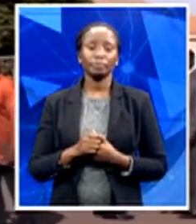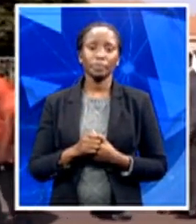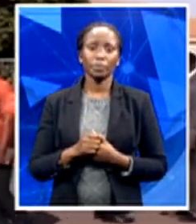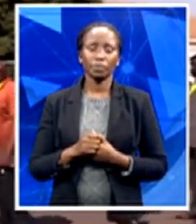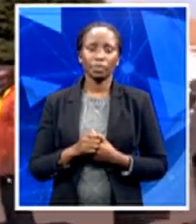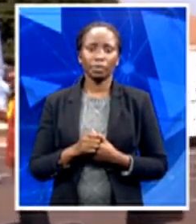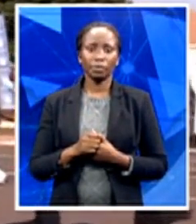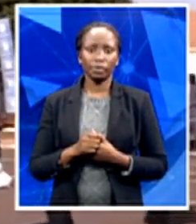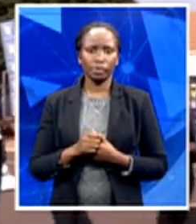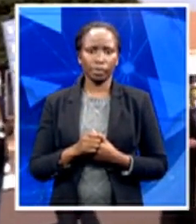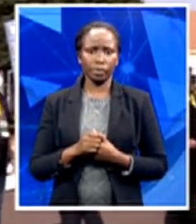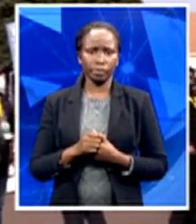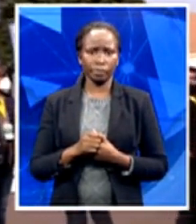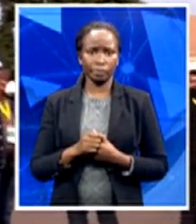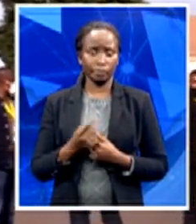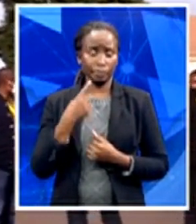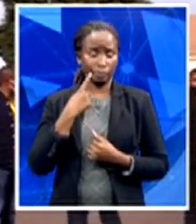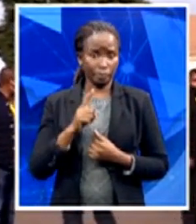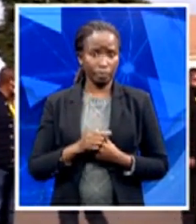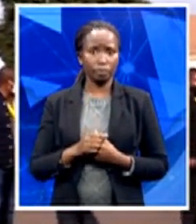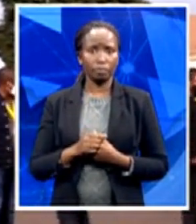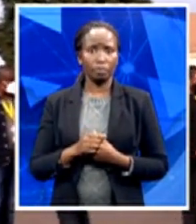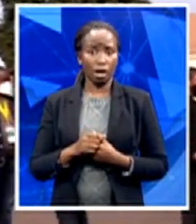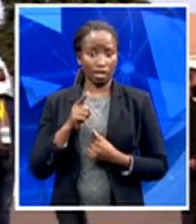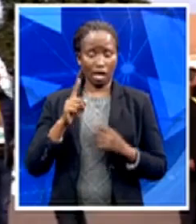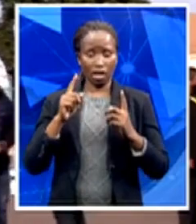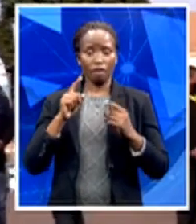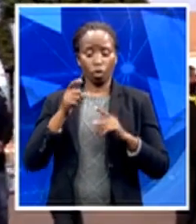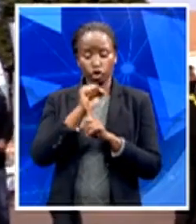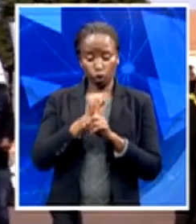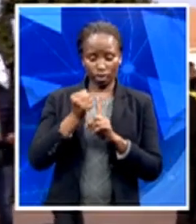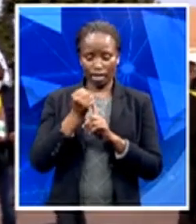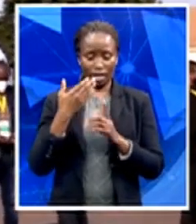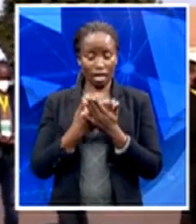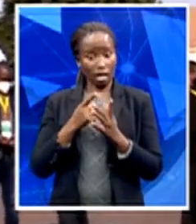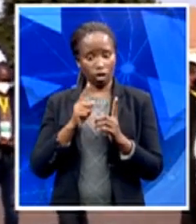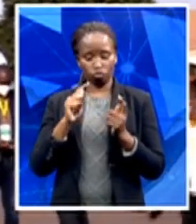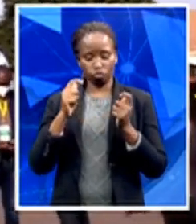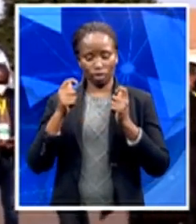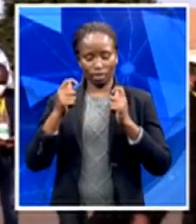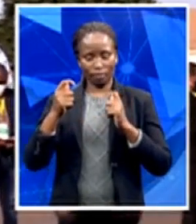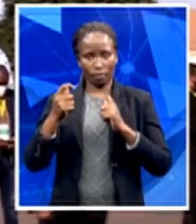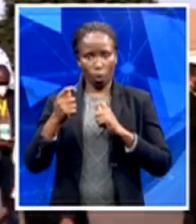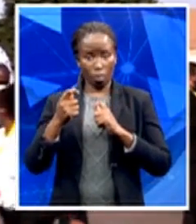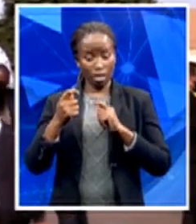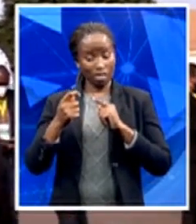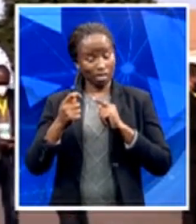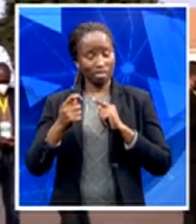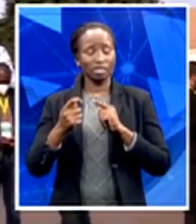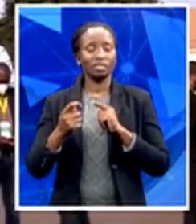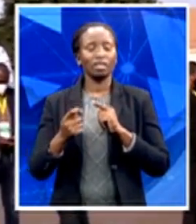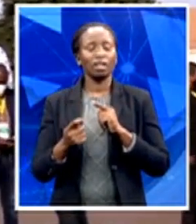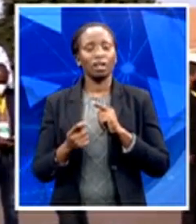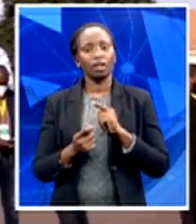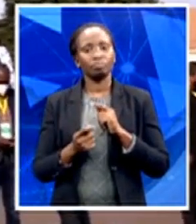this transformed society is still, you know, long ahead